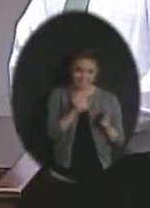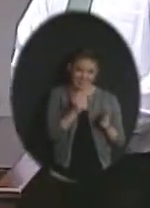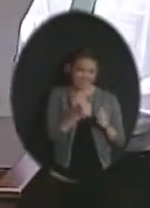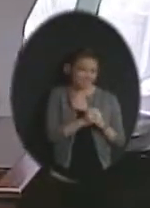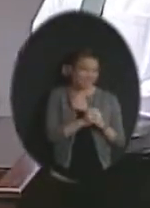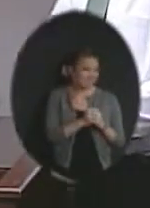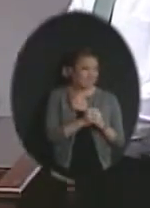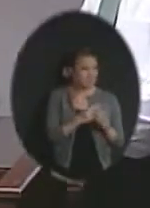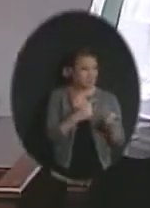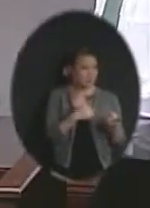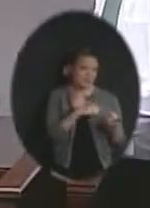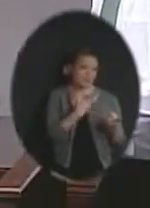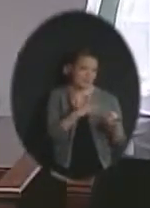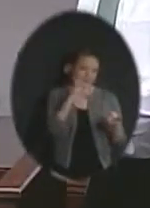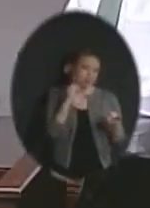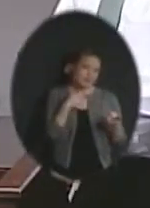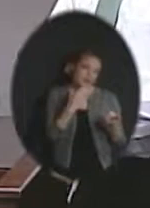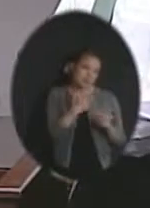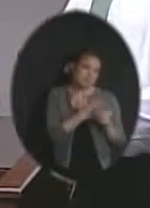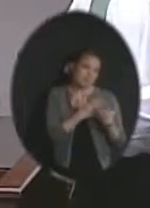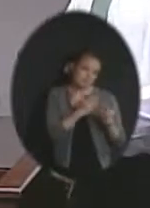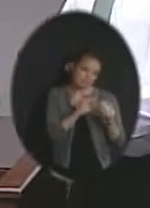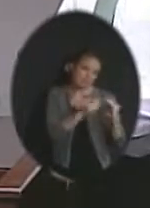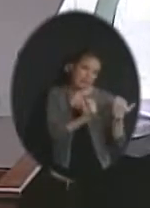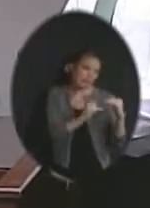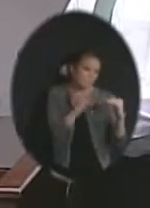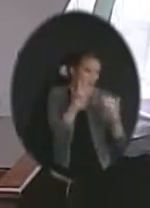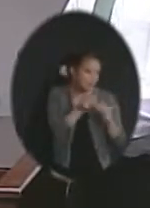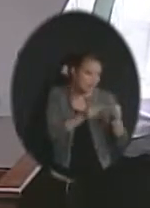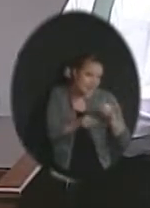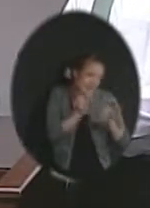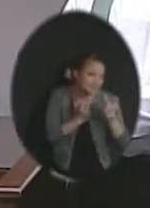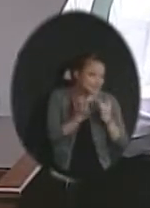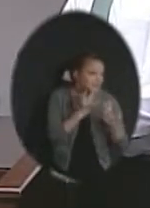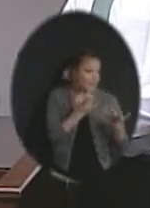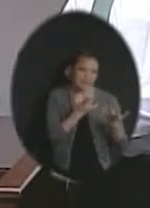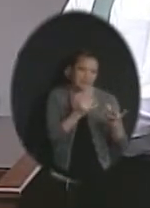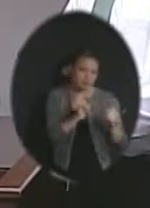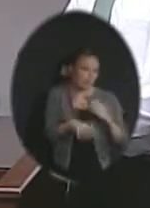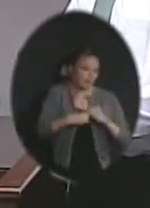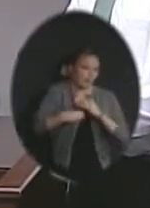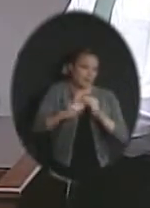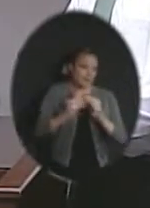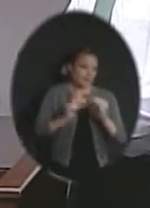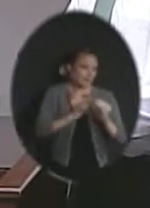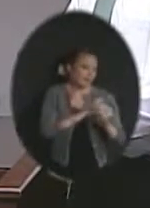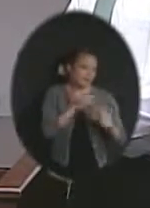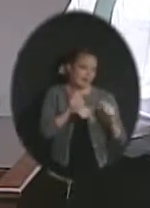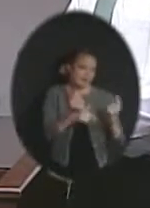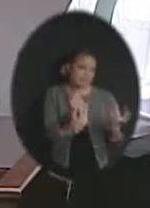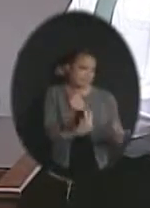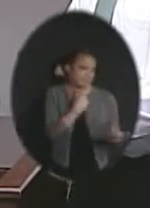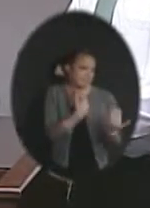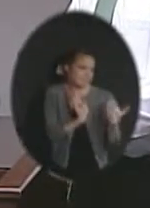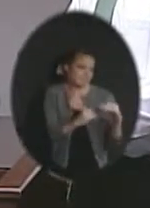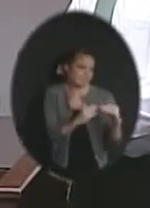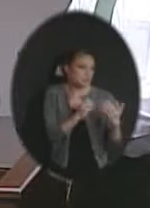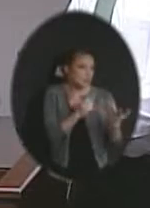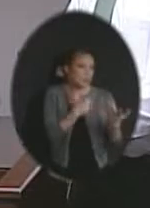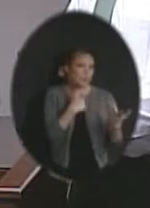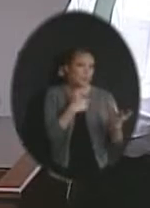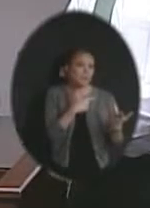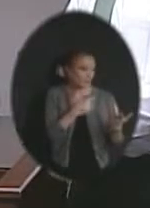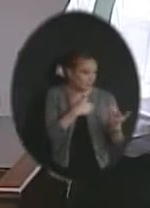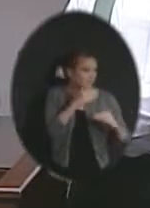We have had some limitation in the past couple of years just because of budget and the inability to add additional staff to grow the programs bigger. And then we also have